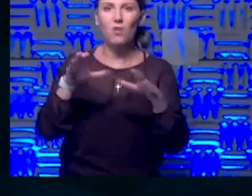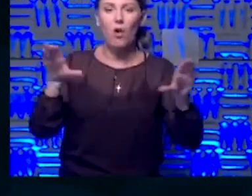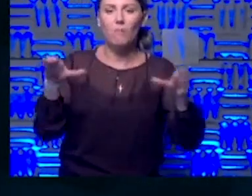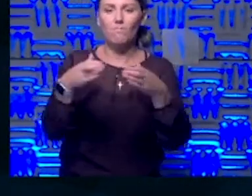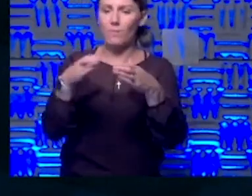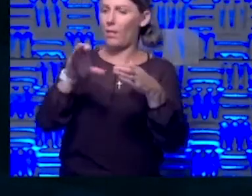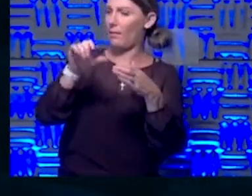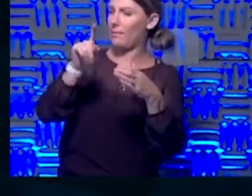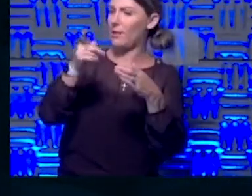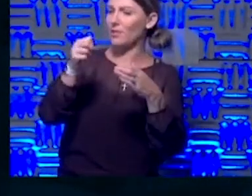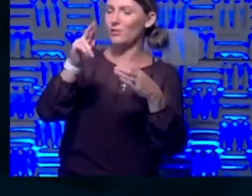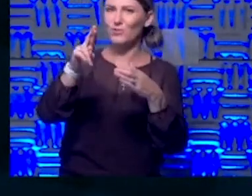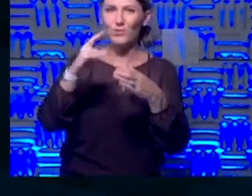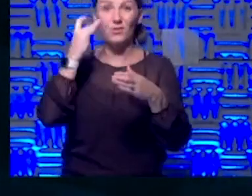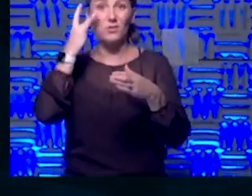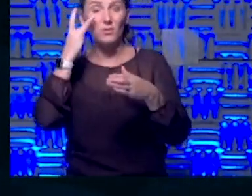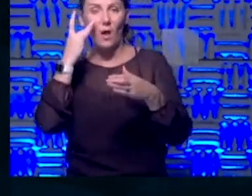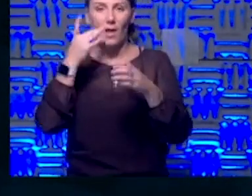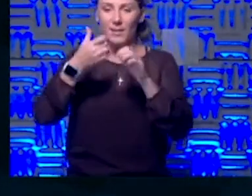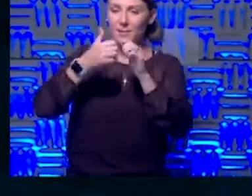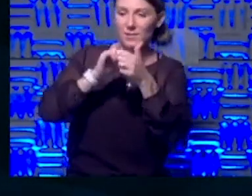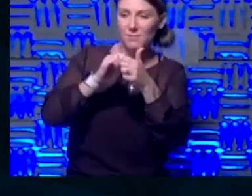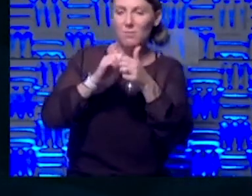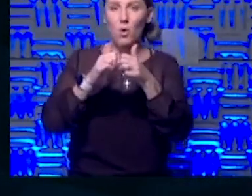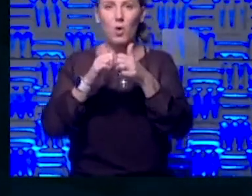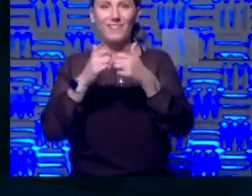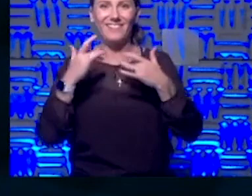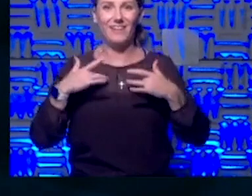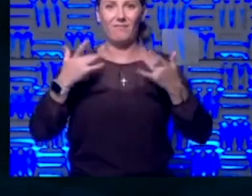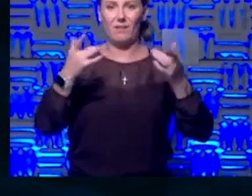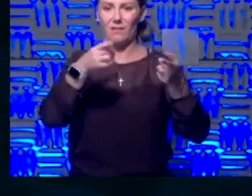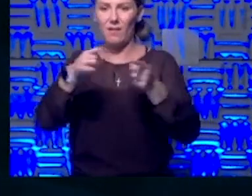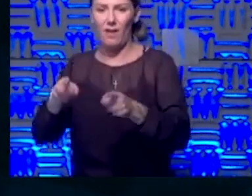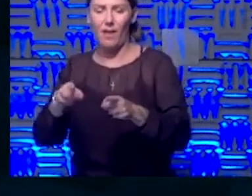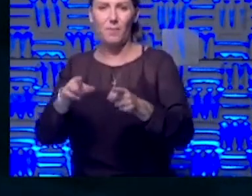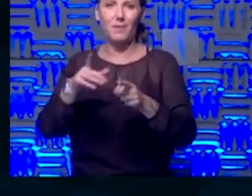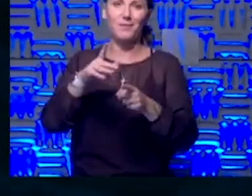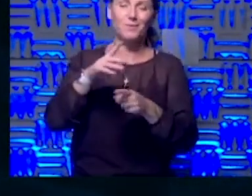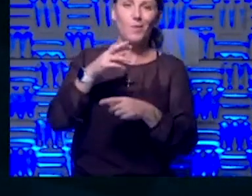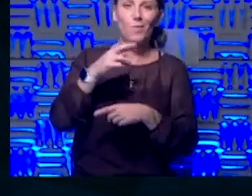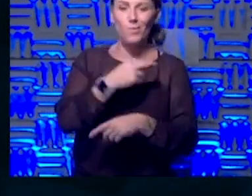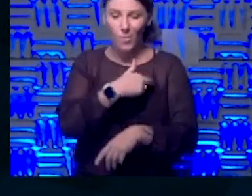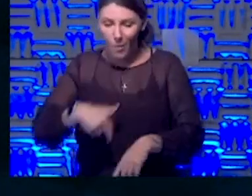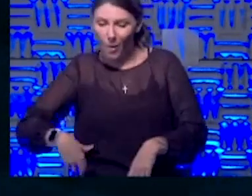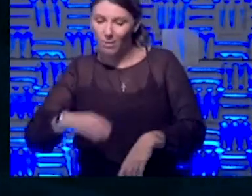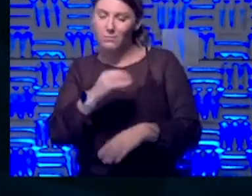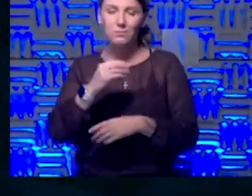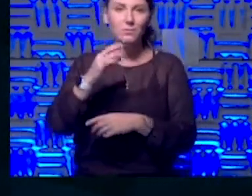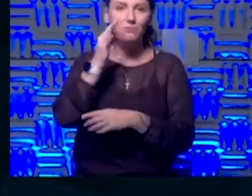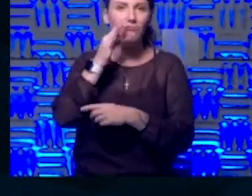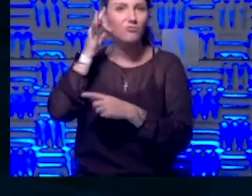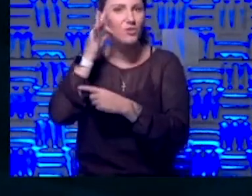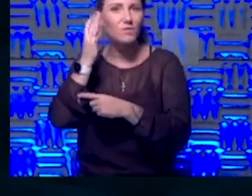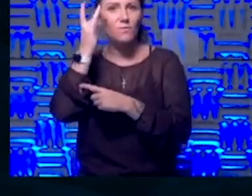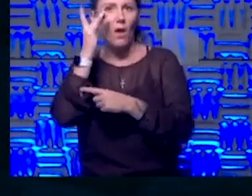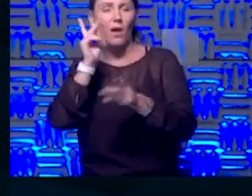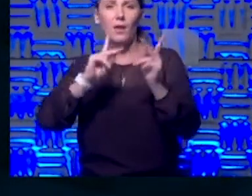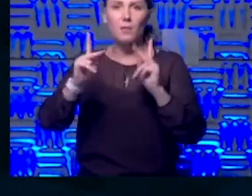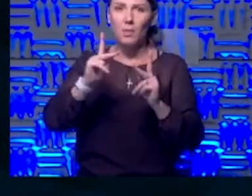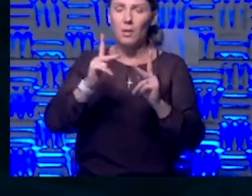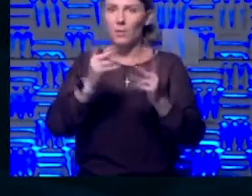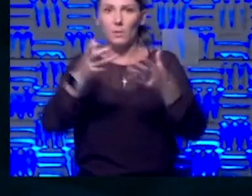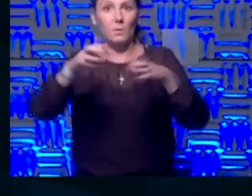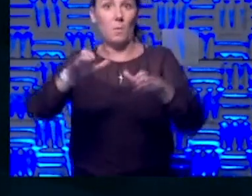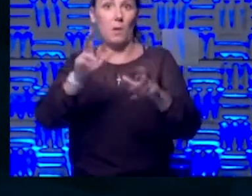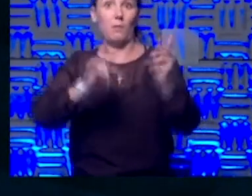sporting events. You know, you keep mentioning the Royals and chiefs. The reason why we don't want people to be there is you'd have so many people on top of